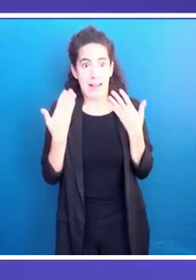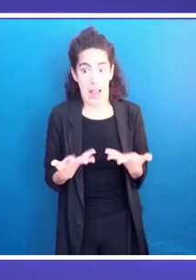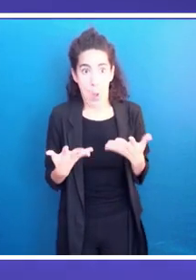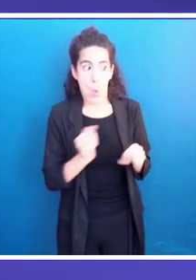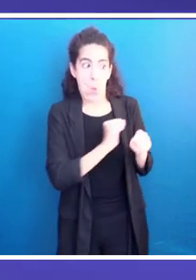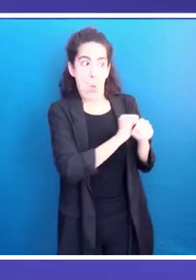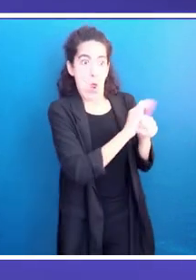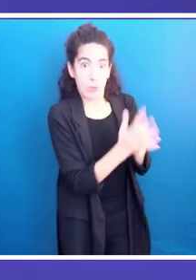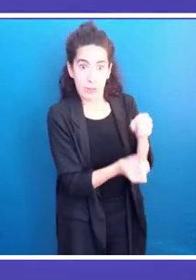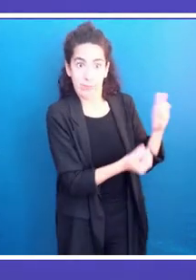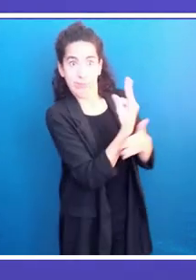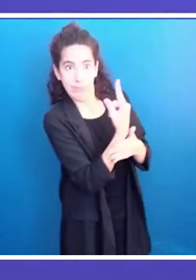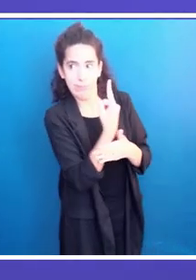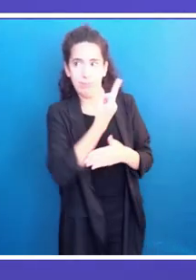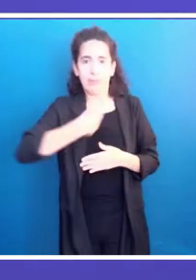Thank